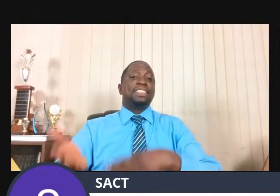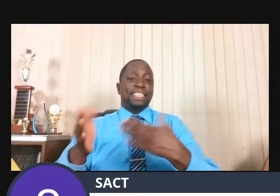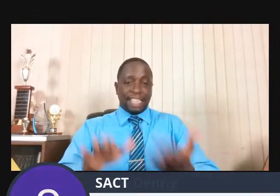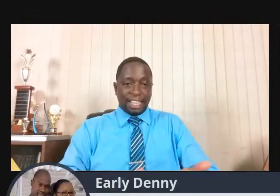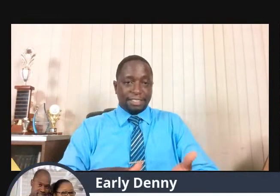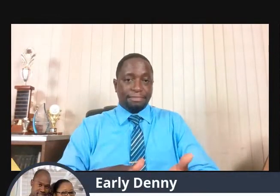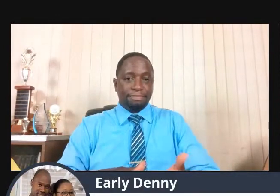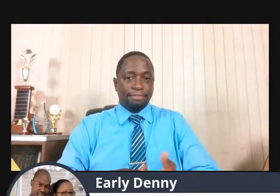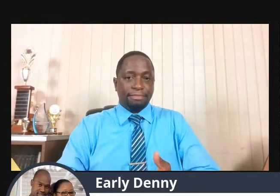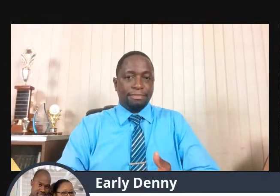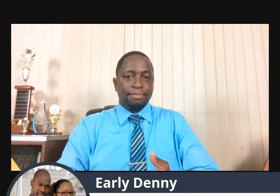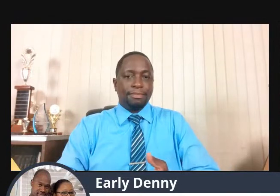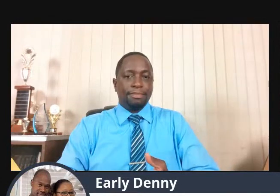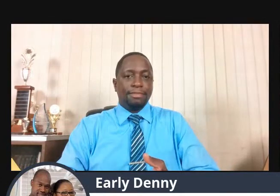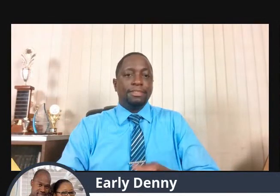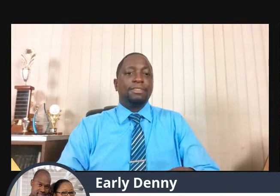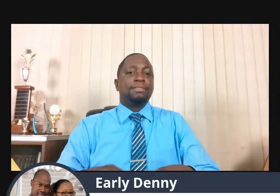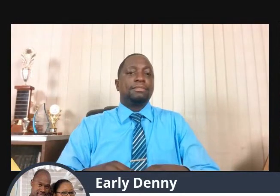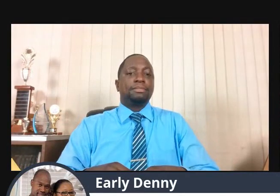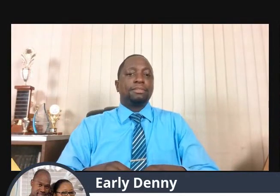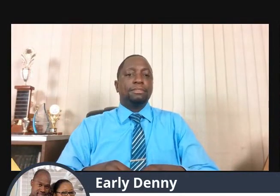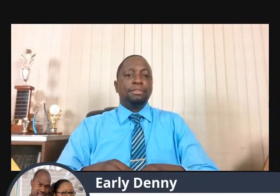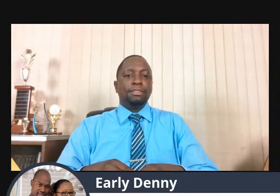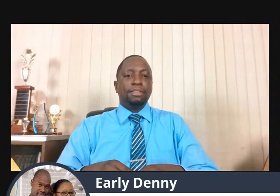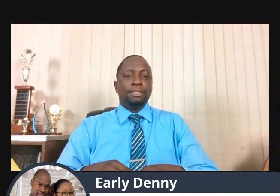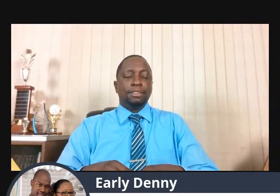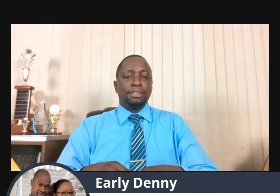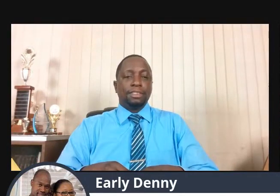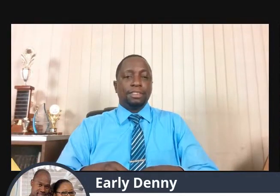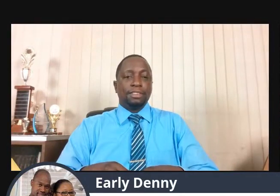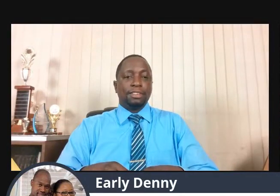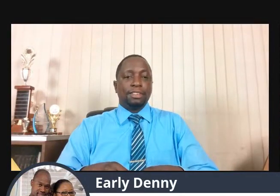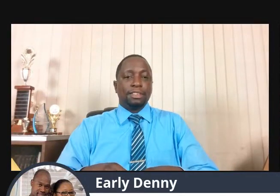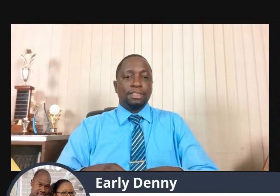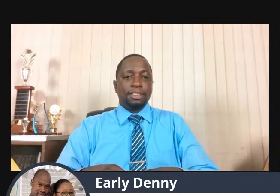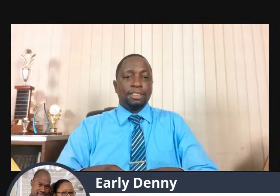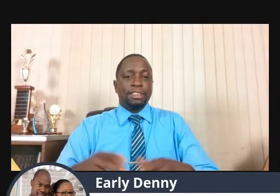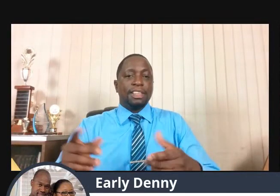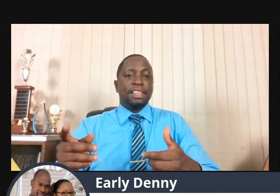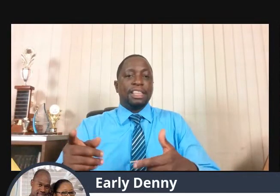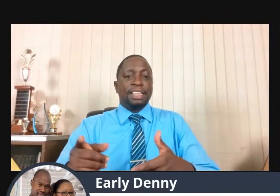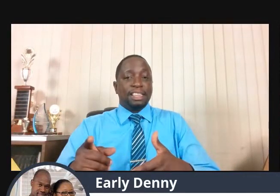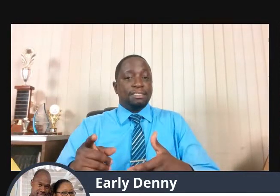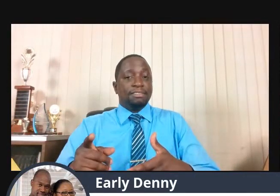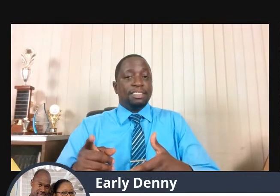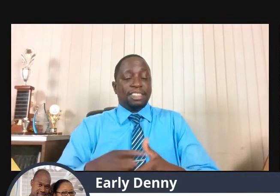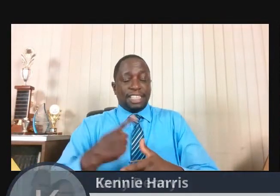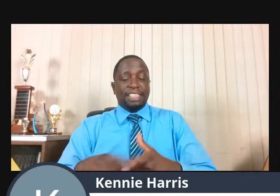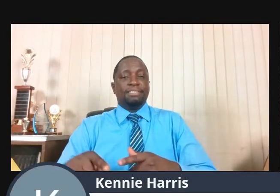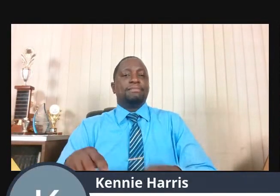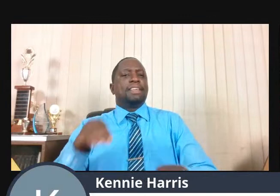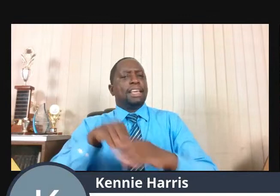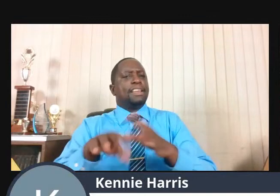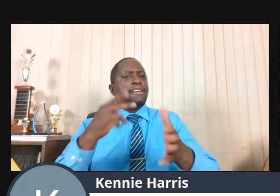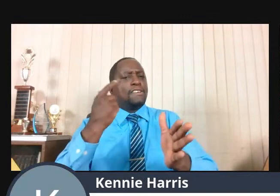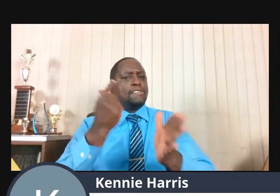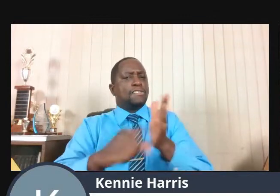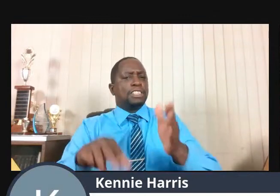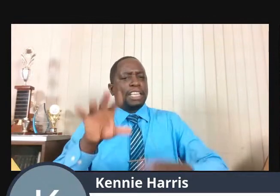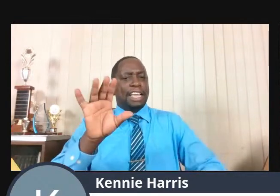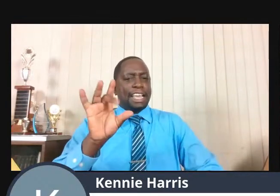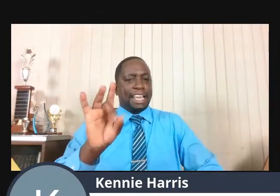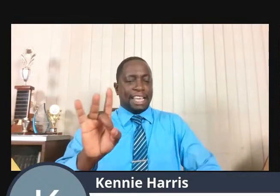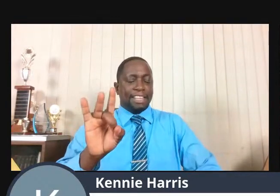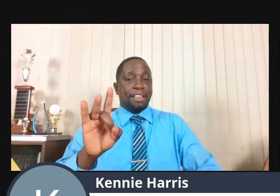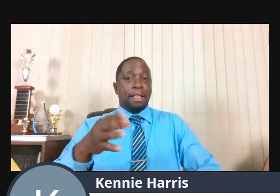Then in verse 8, we find that God brought him to a quiet place. The Bible says, So he